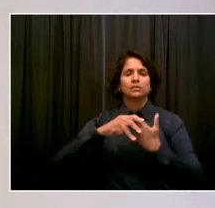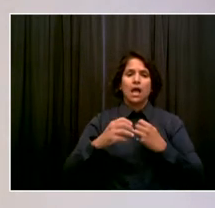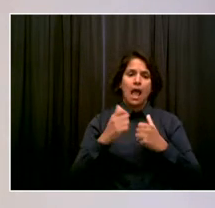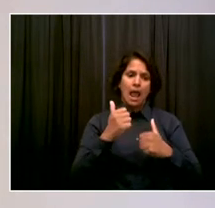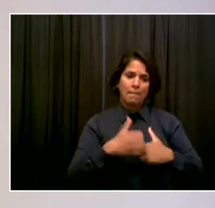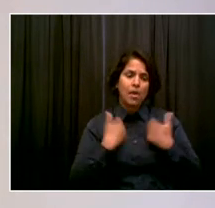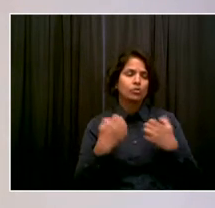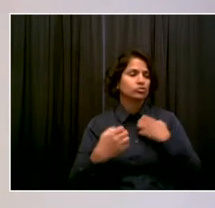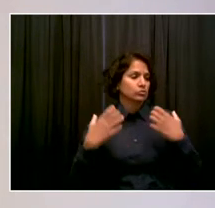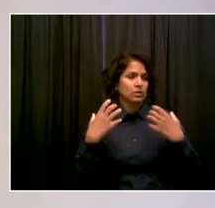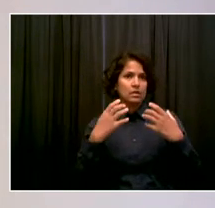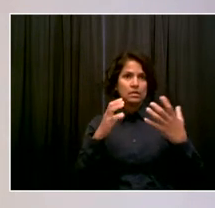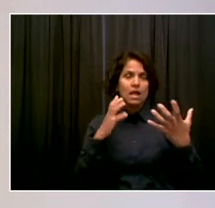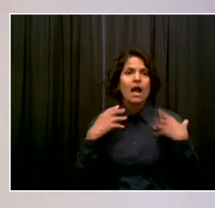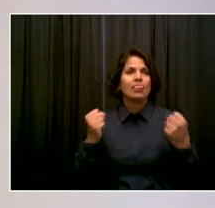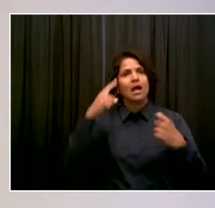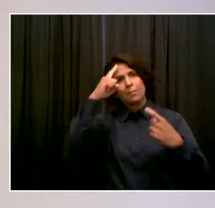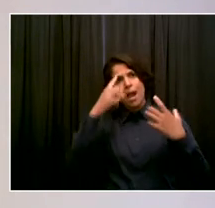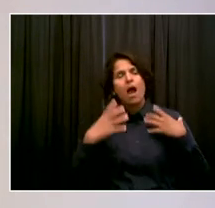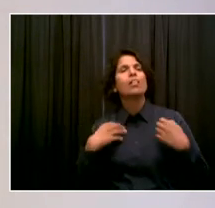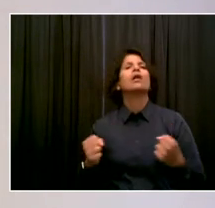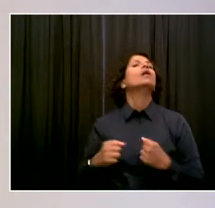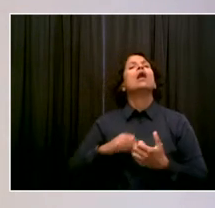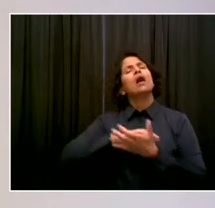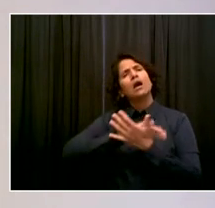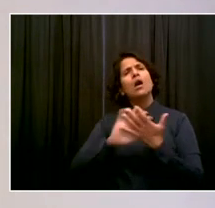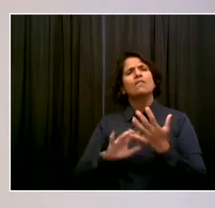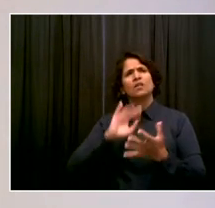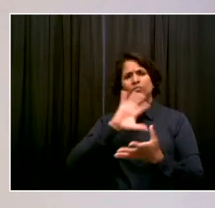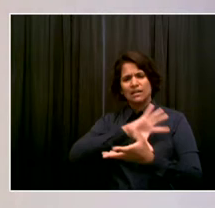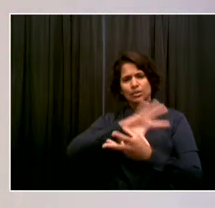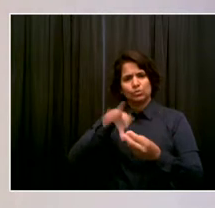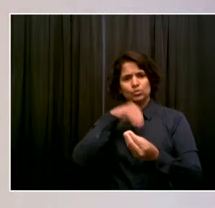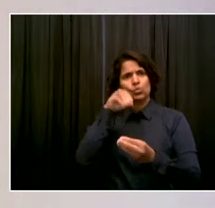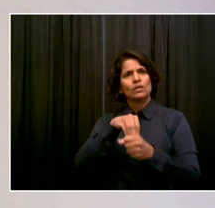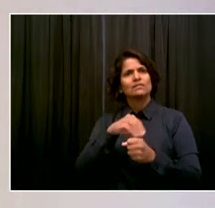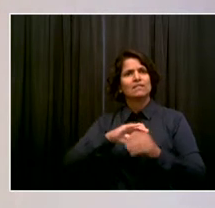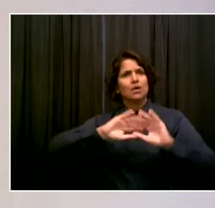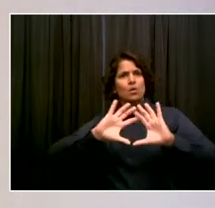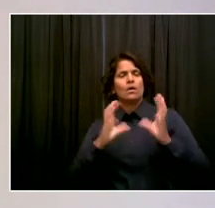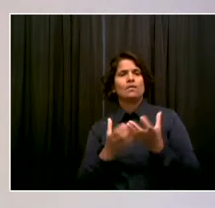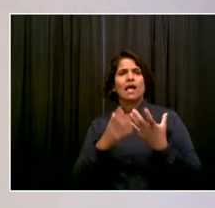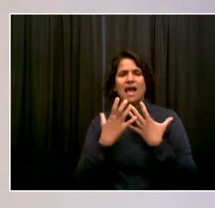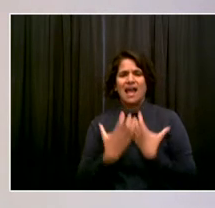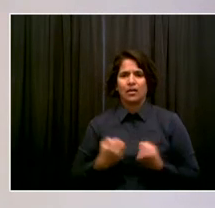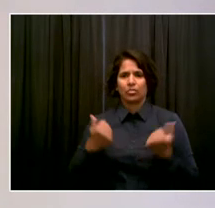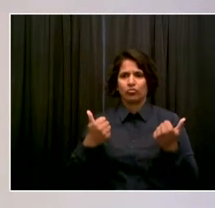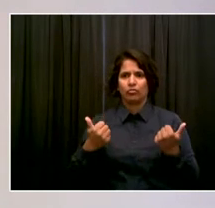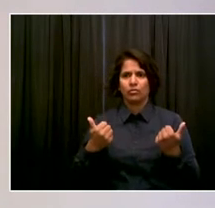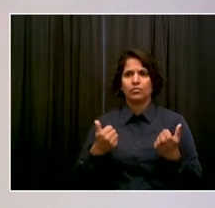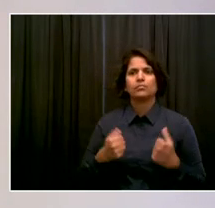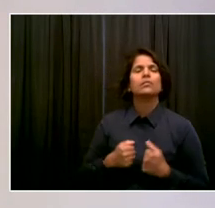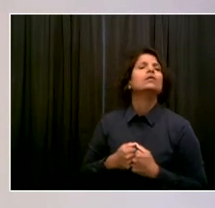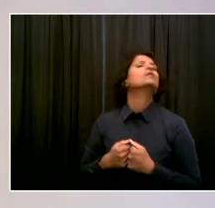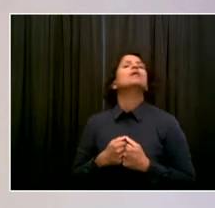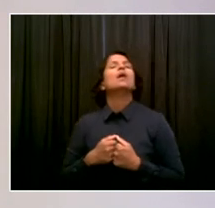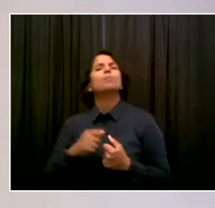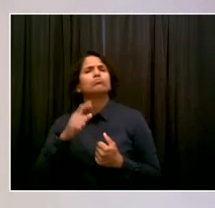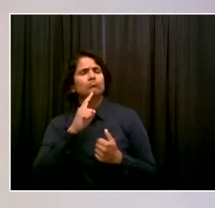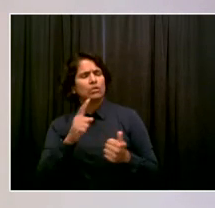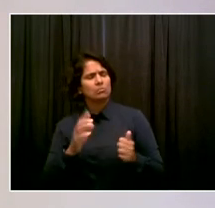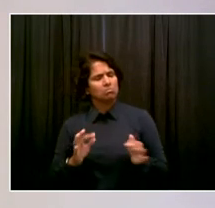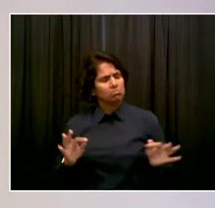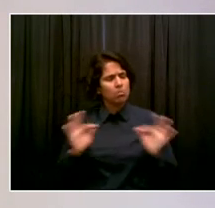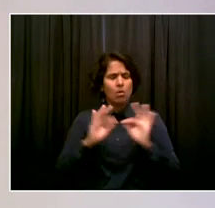-being of our young people. That's our starting point. And we will do everything that we have to to